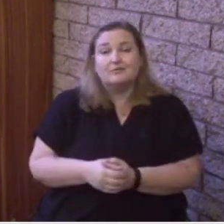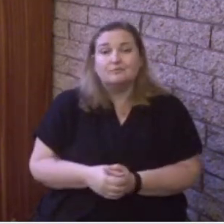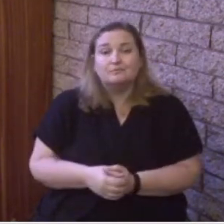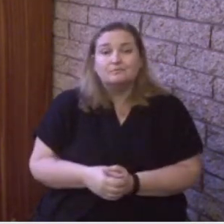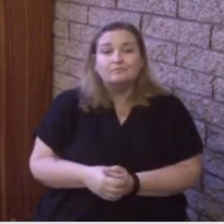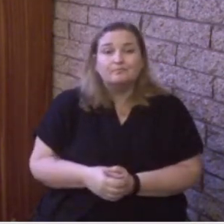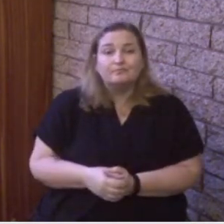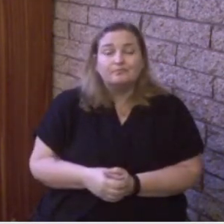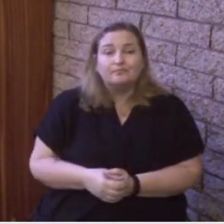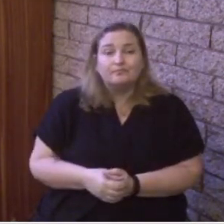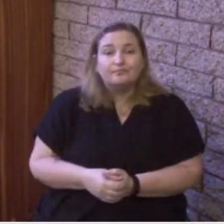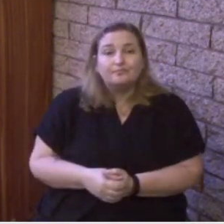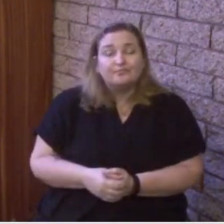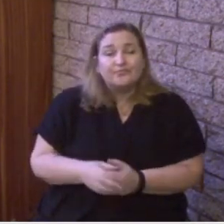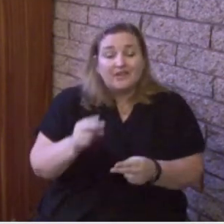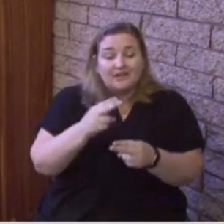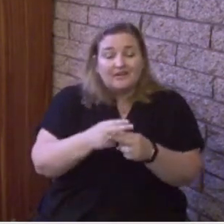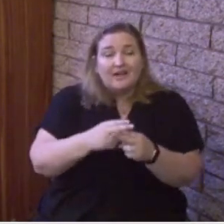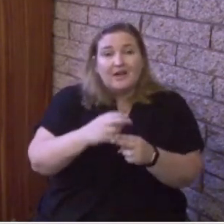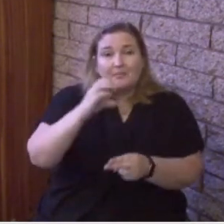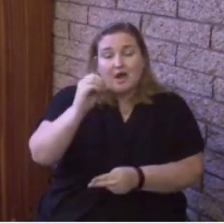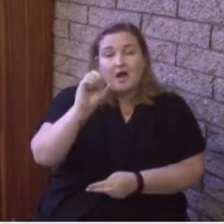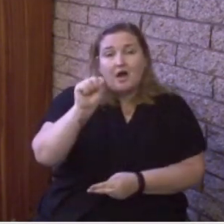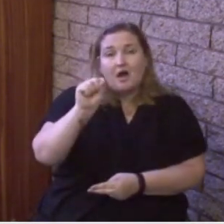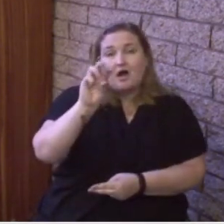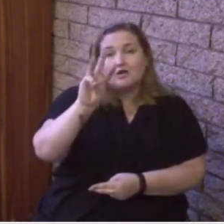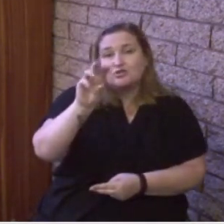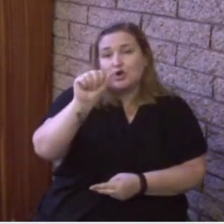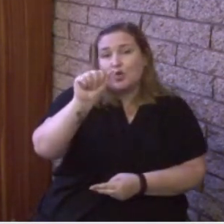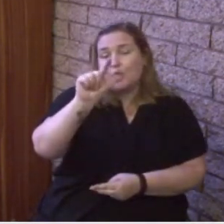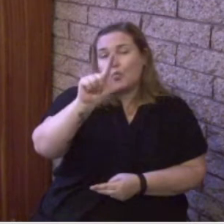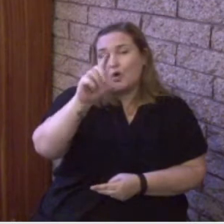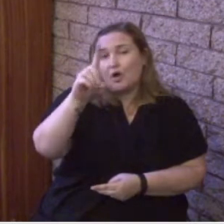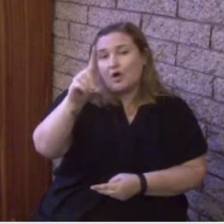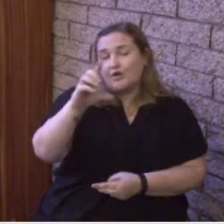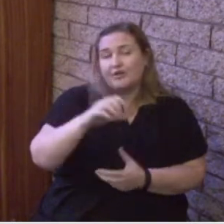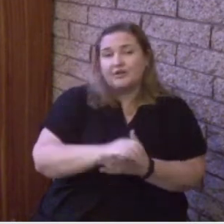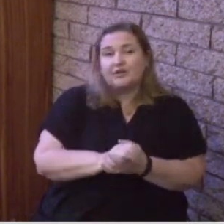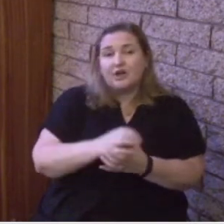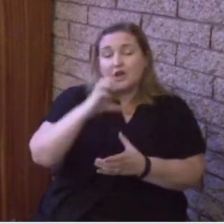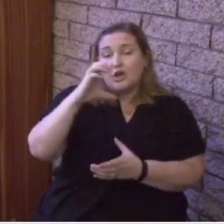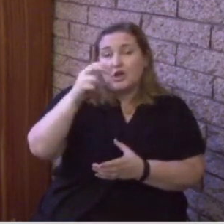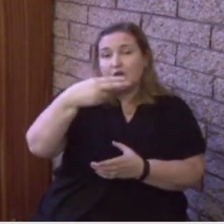Theologians named Oswald Chambers once said this, he said, the Spirit of God